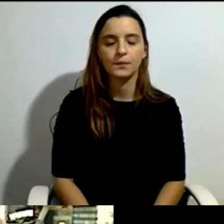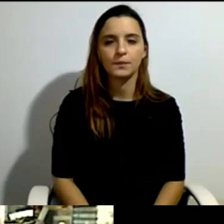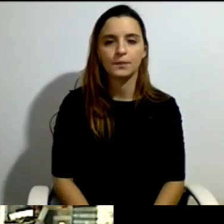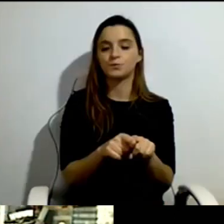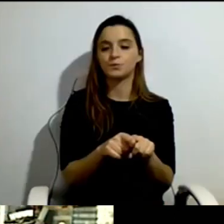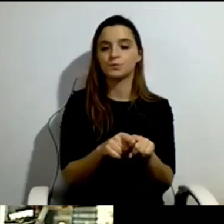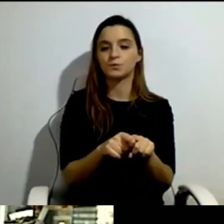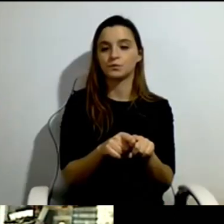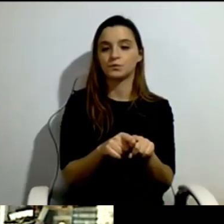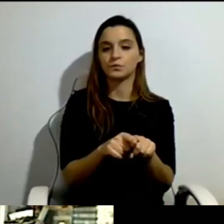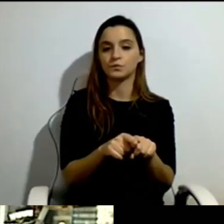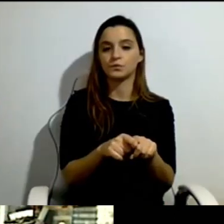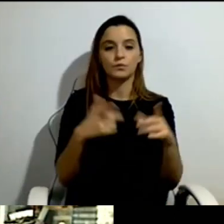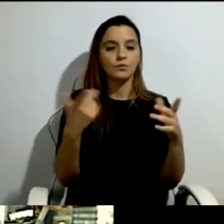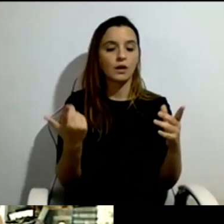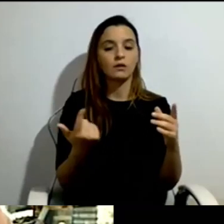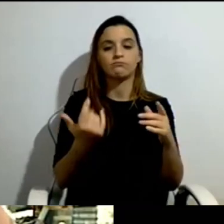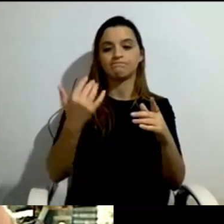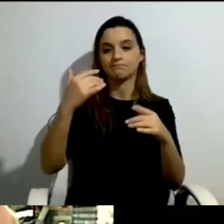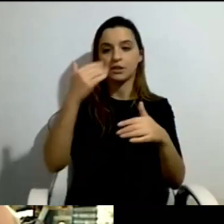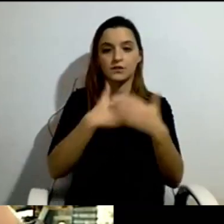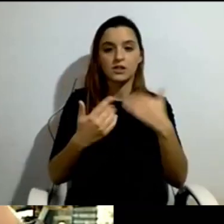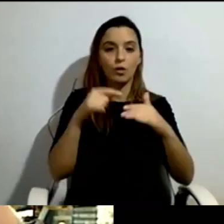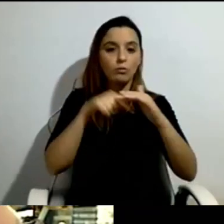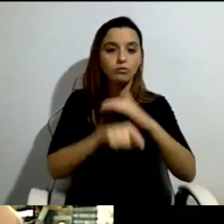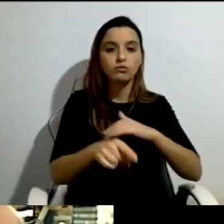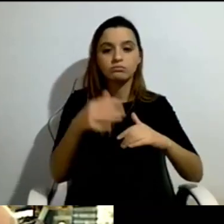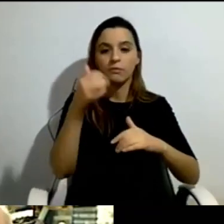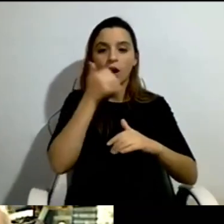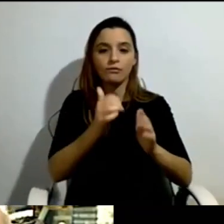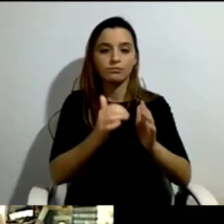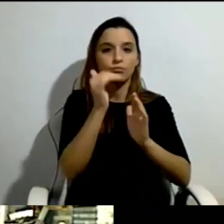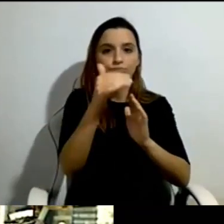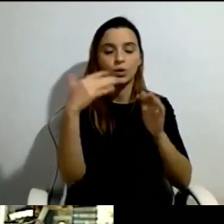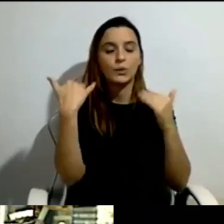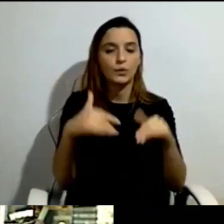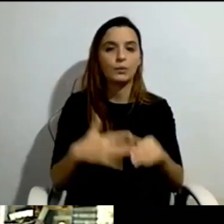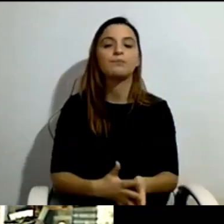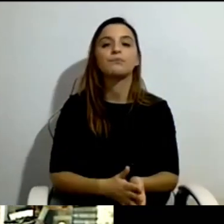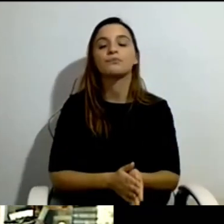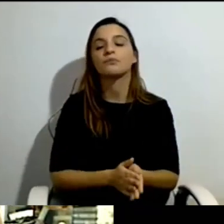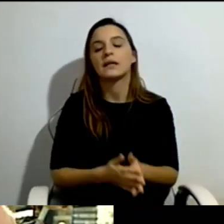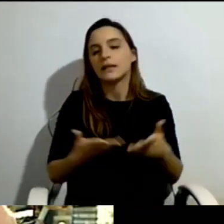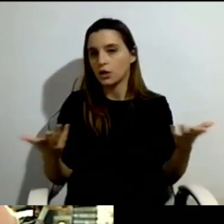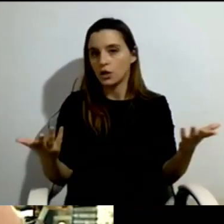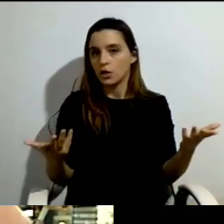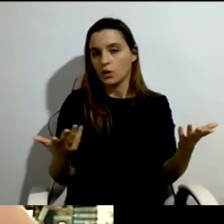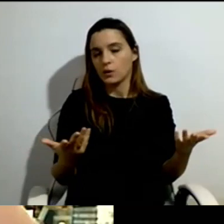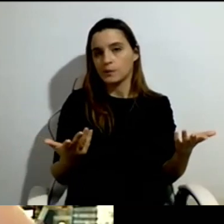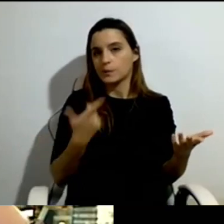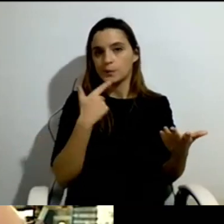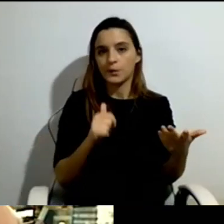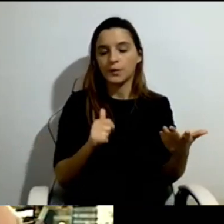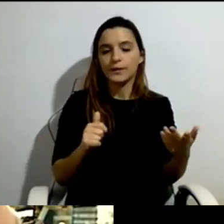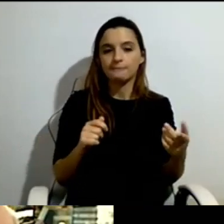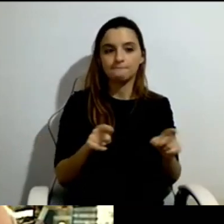So we can approximately divide this money according to the higher, medium or